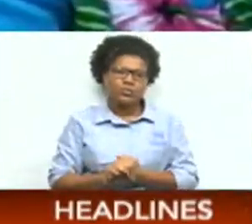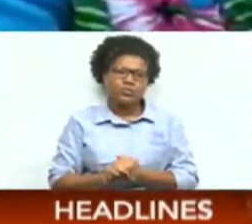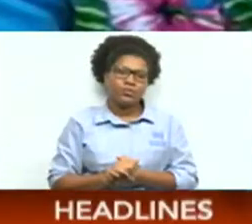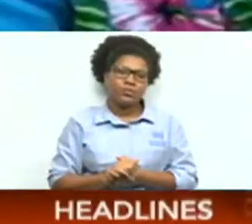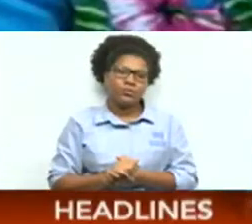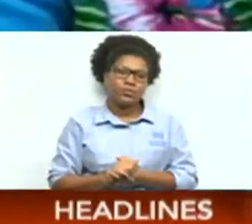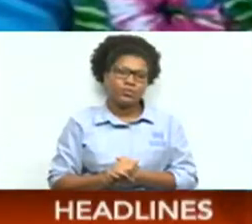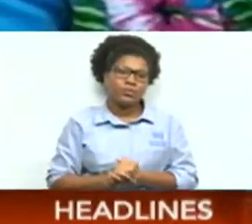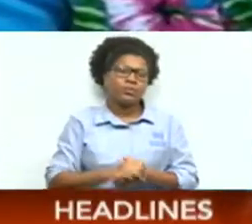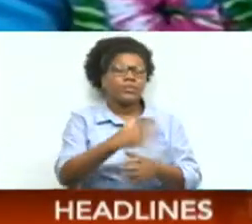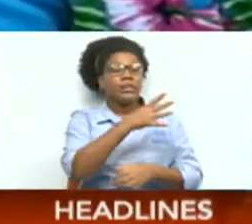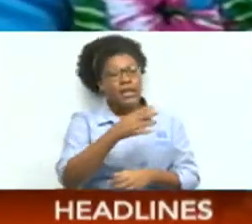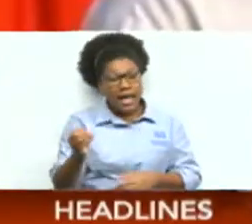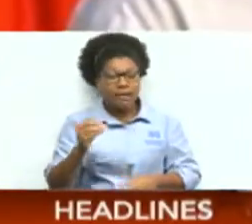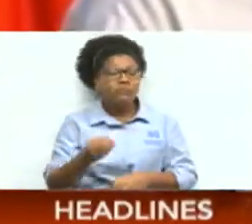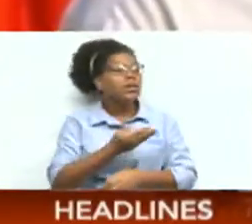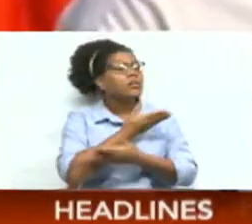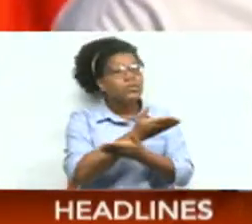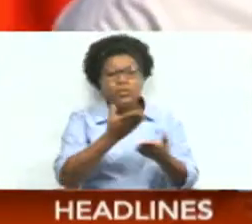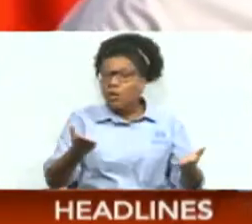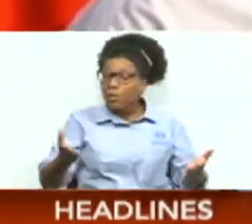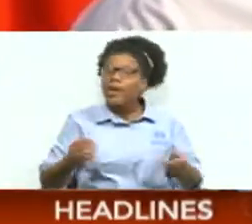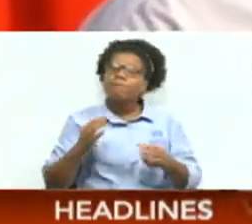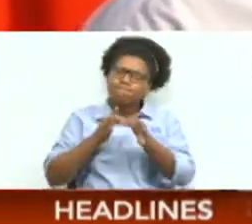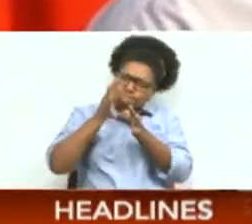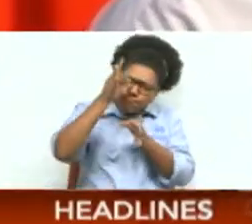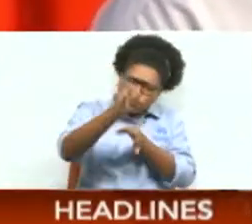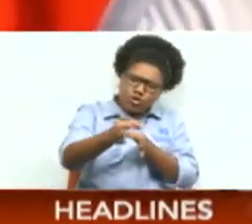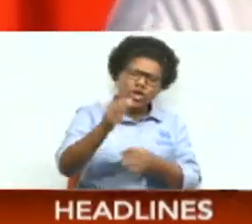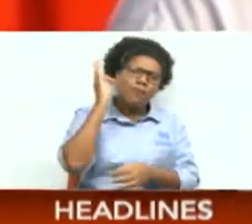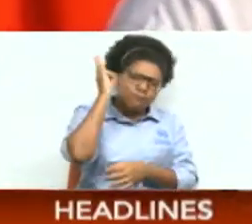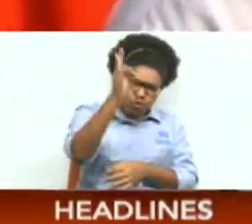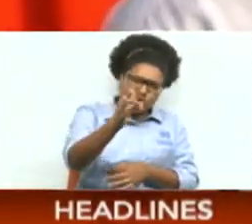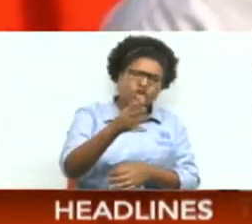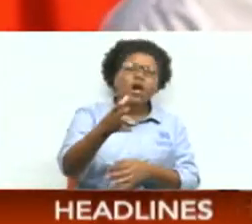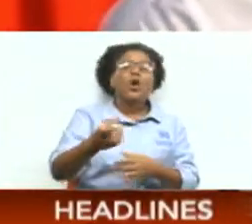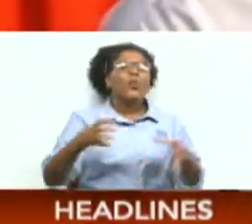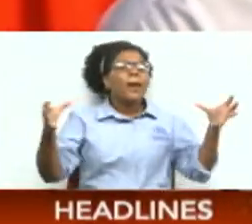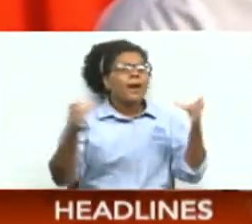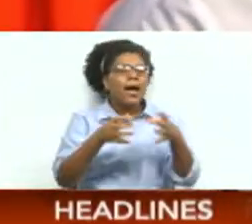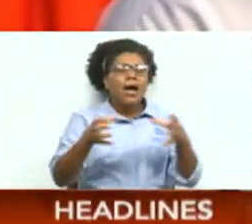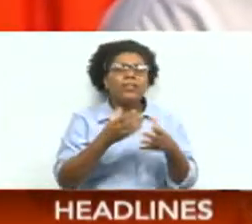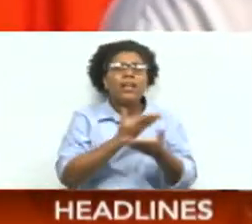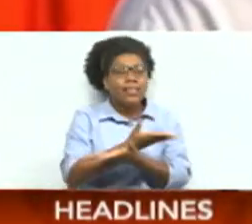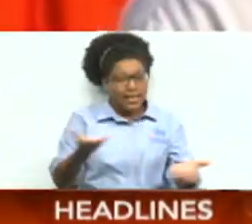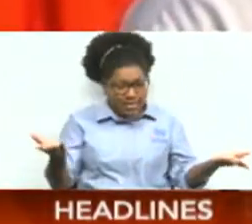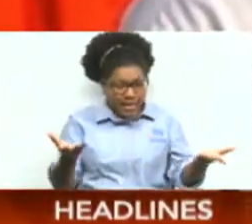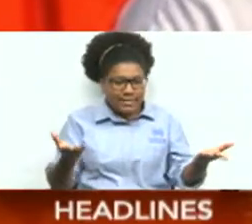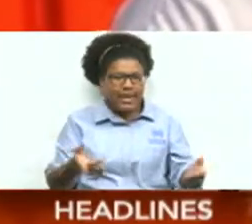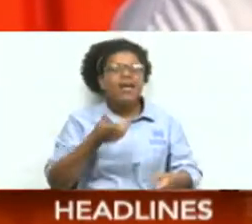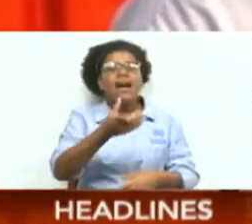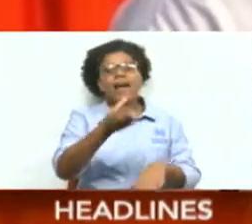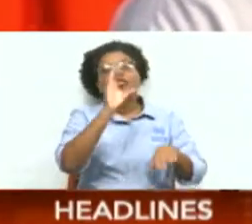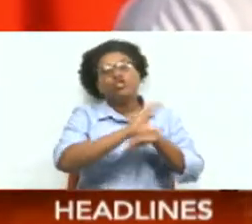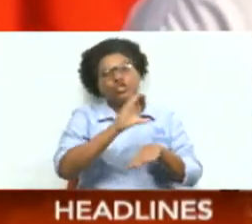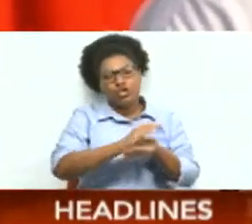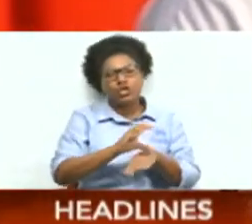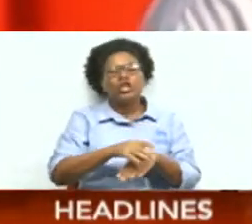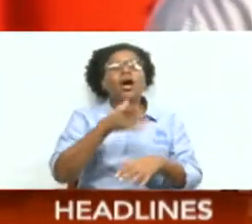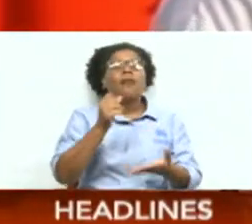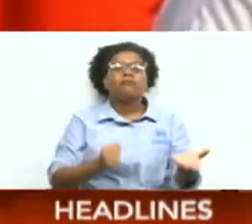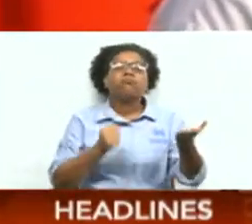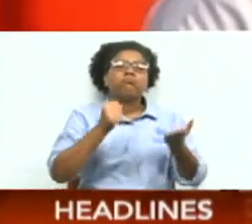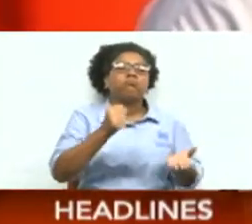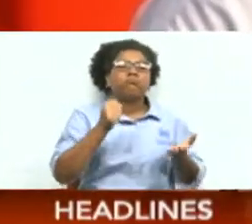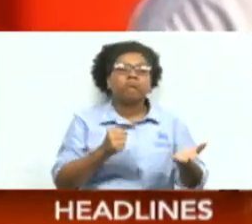And somewhere farther along, we'll gather like this in the cathedral of the Spiritual